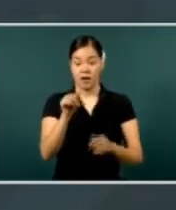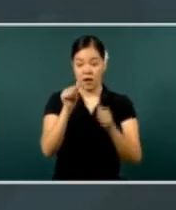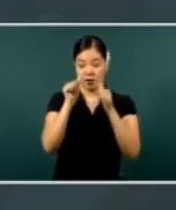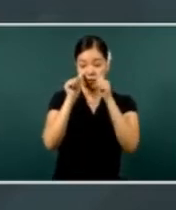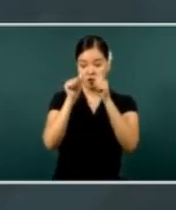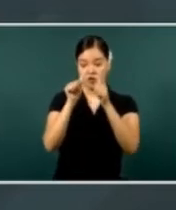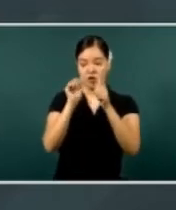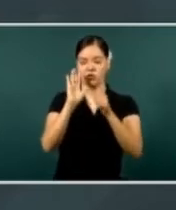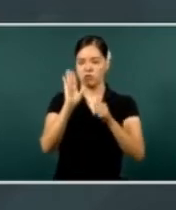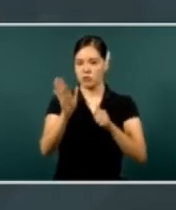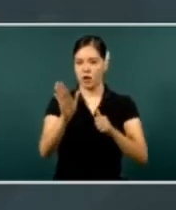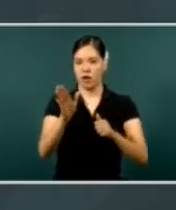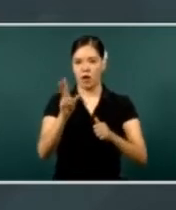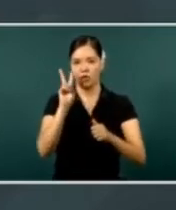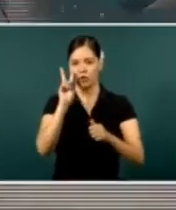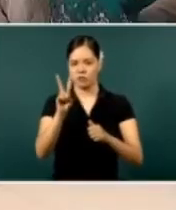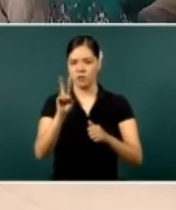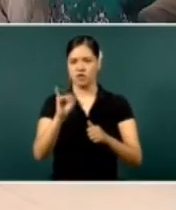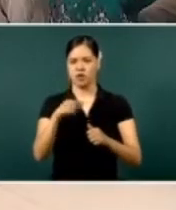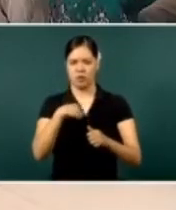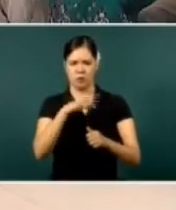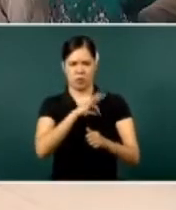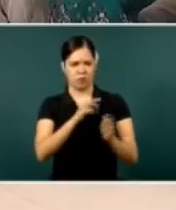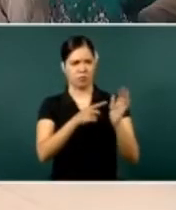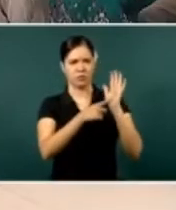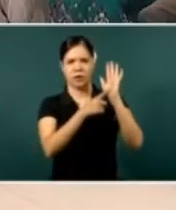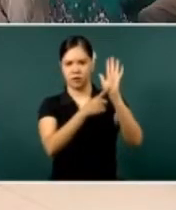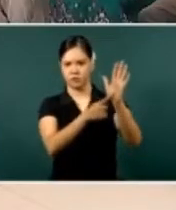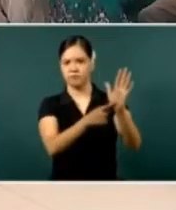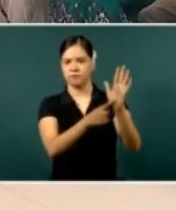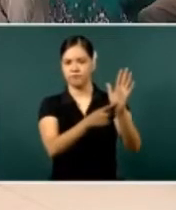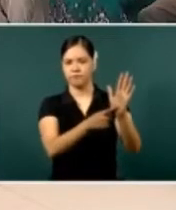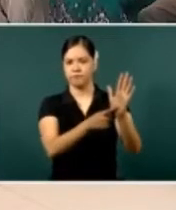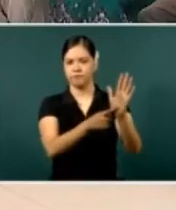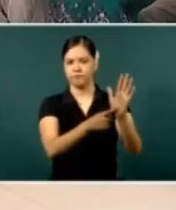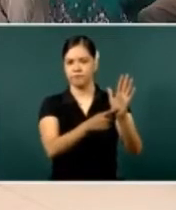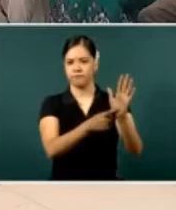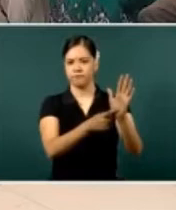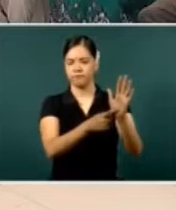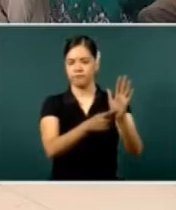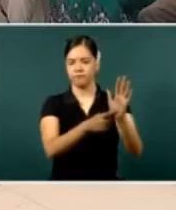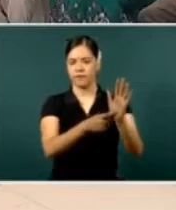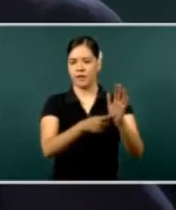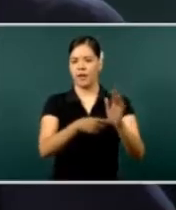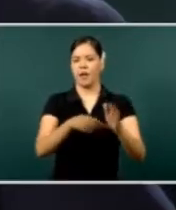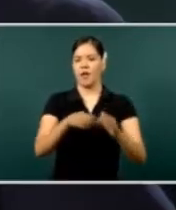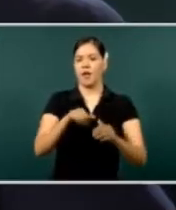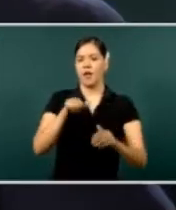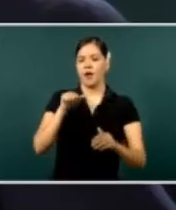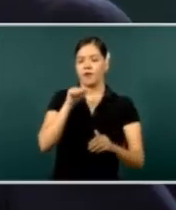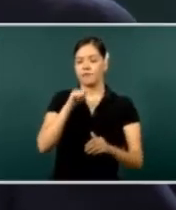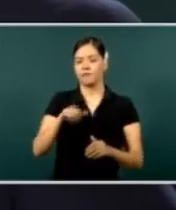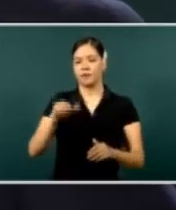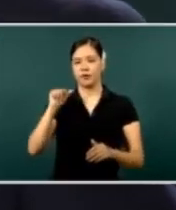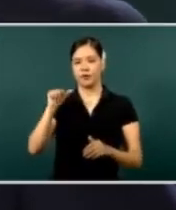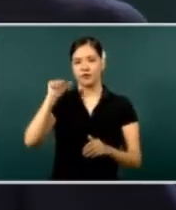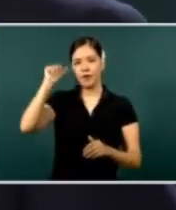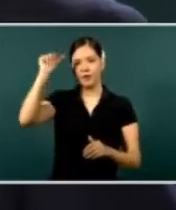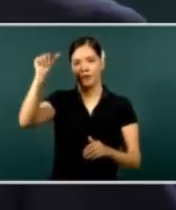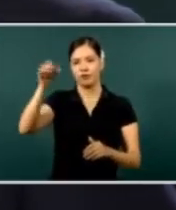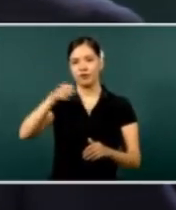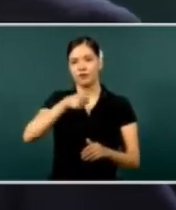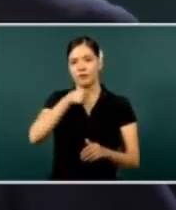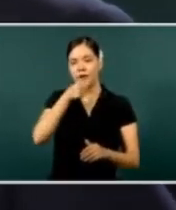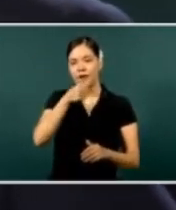This can be demonstrated. And, uh, older adults of Durango